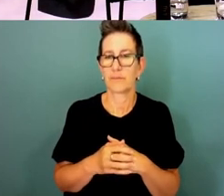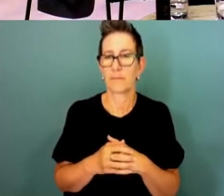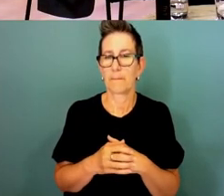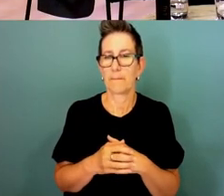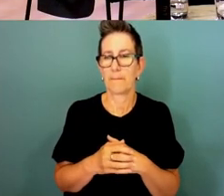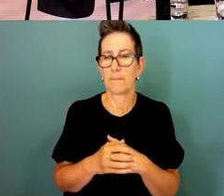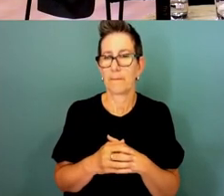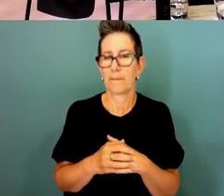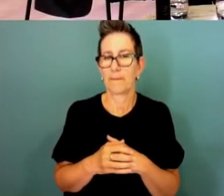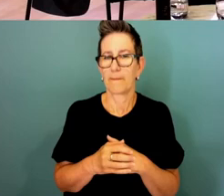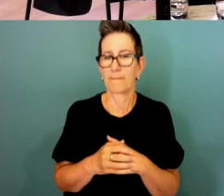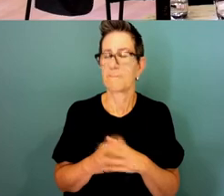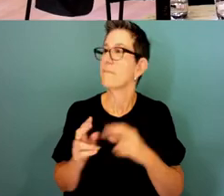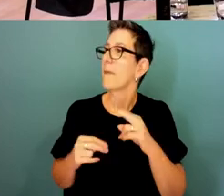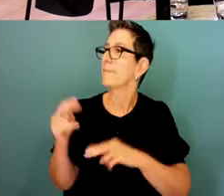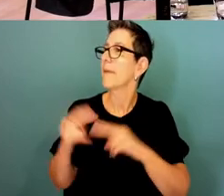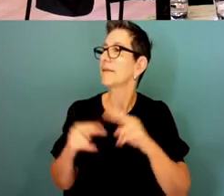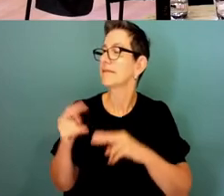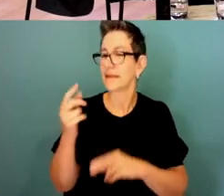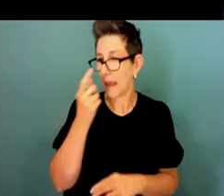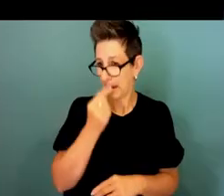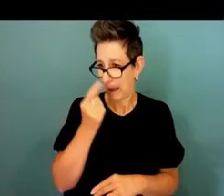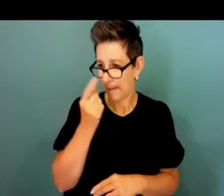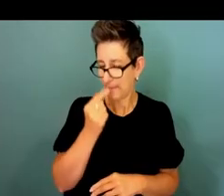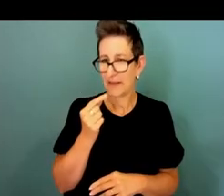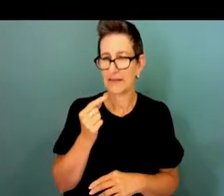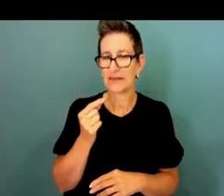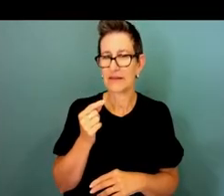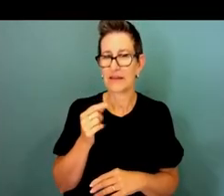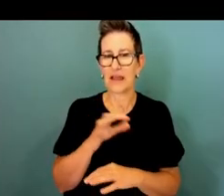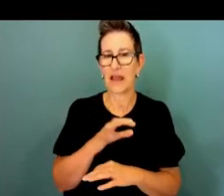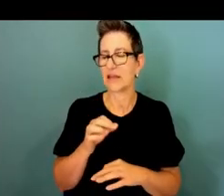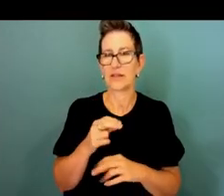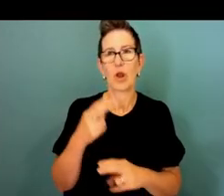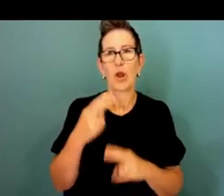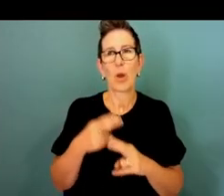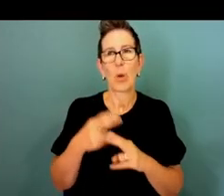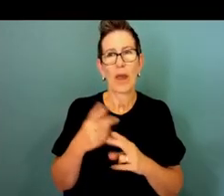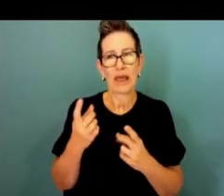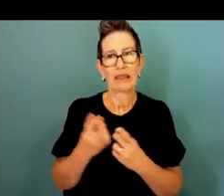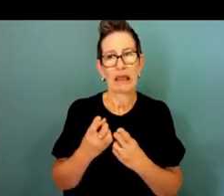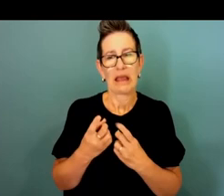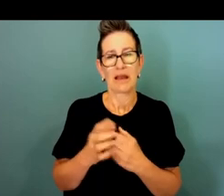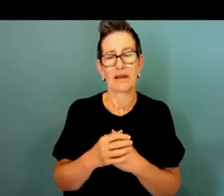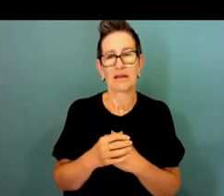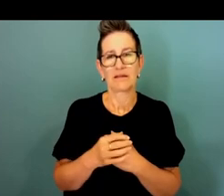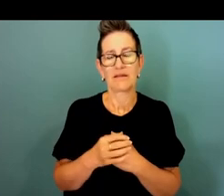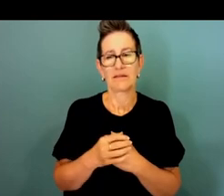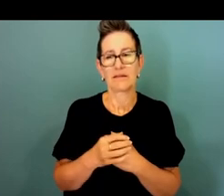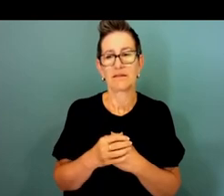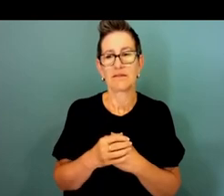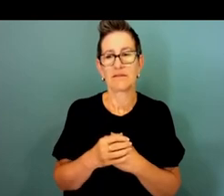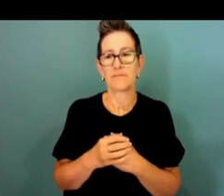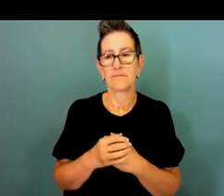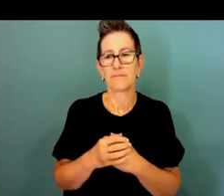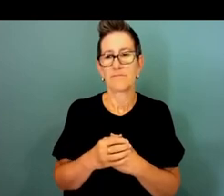you know building capability is again it's not a quick thing it takes a while to decay and it takes